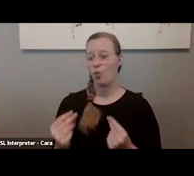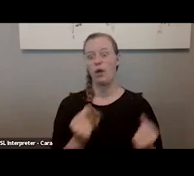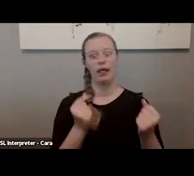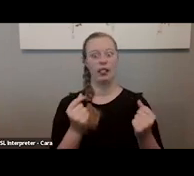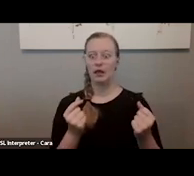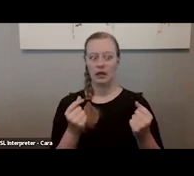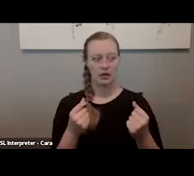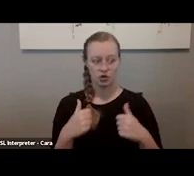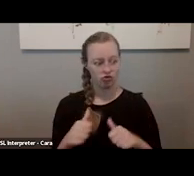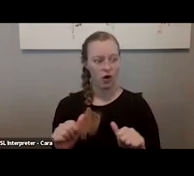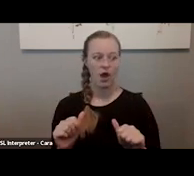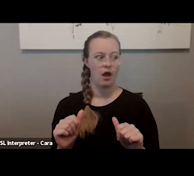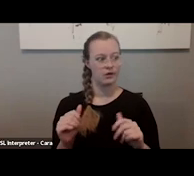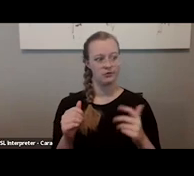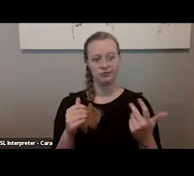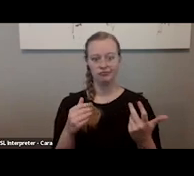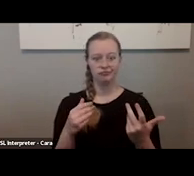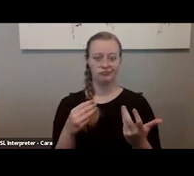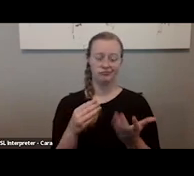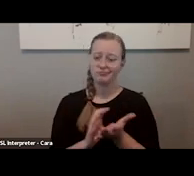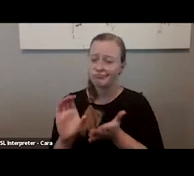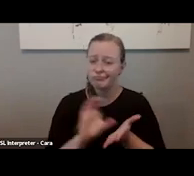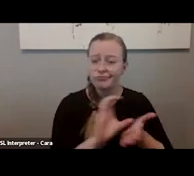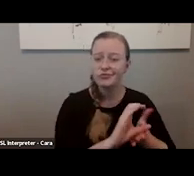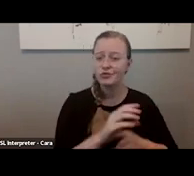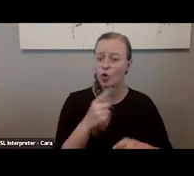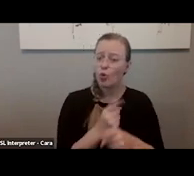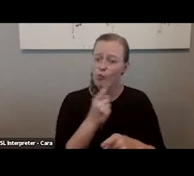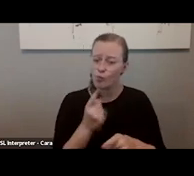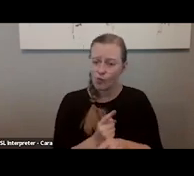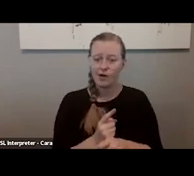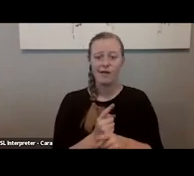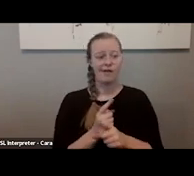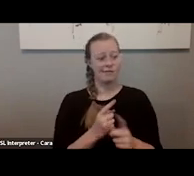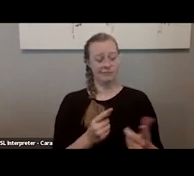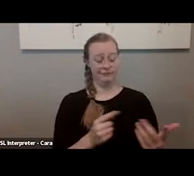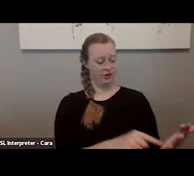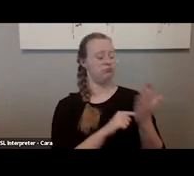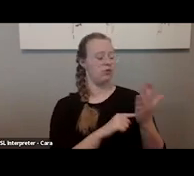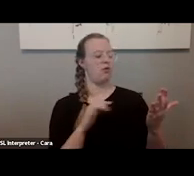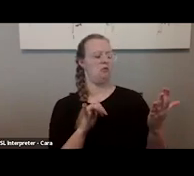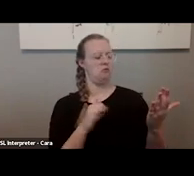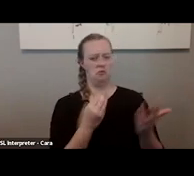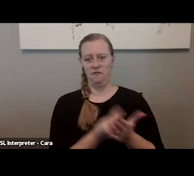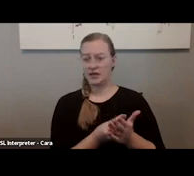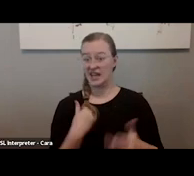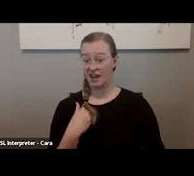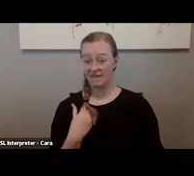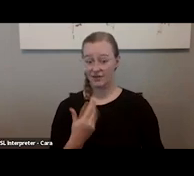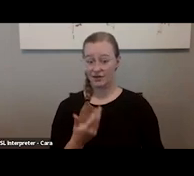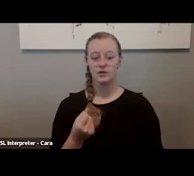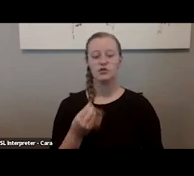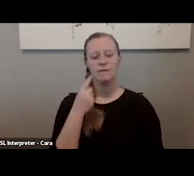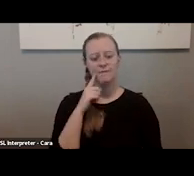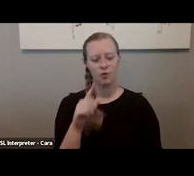spend accordingly to the funds that they got in the end. And so in the case of the NEA,